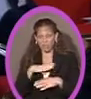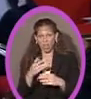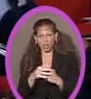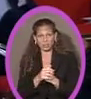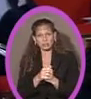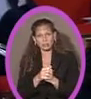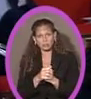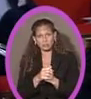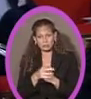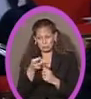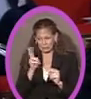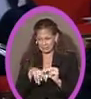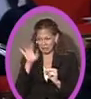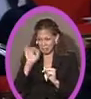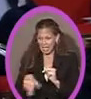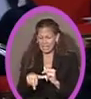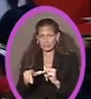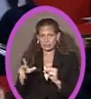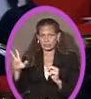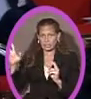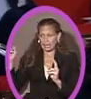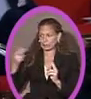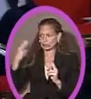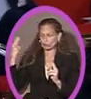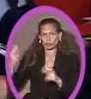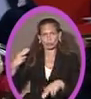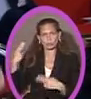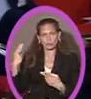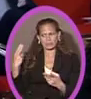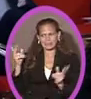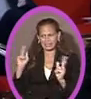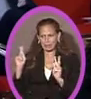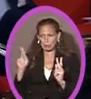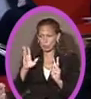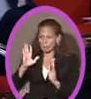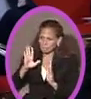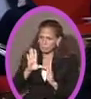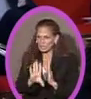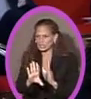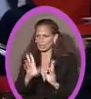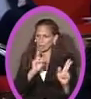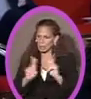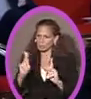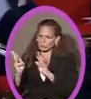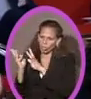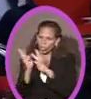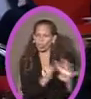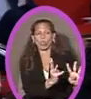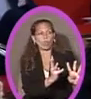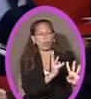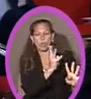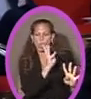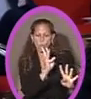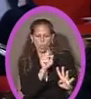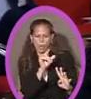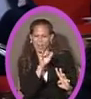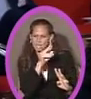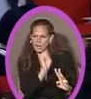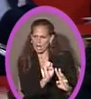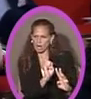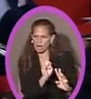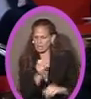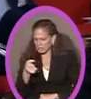on that legacy, to know that you're driving people to the welfare office who work for you? From the support